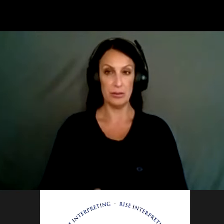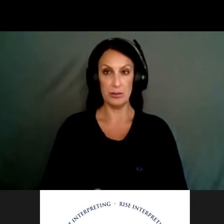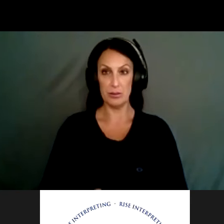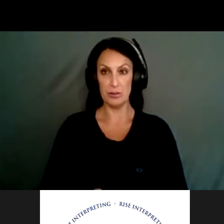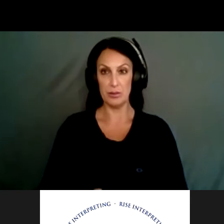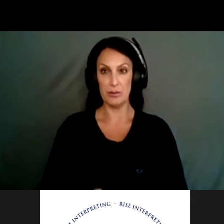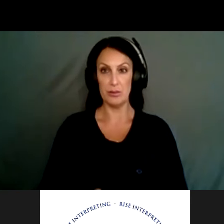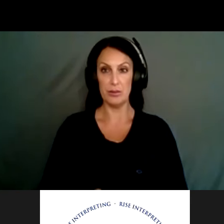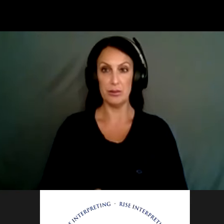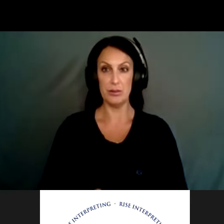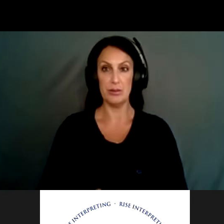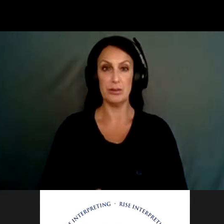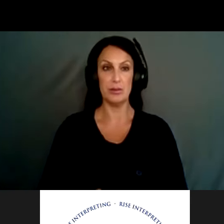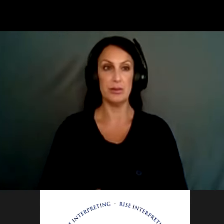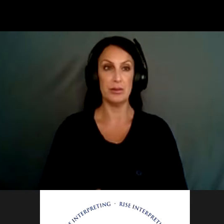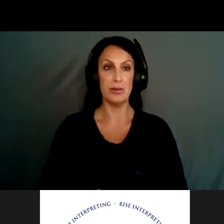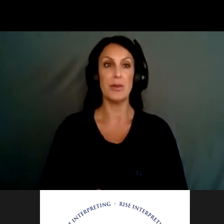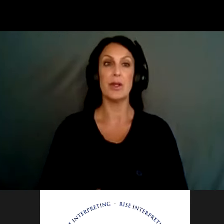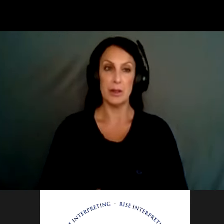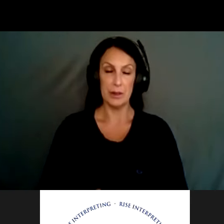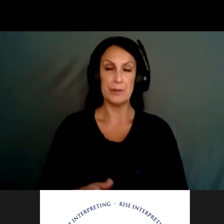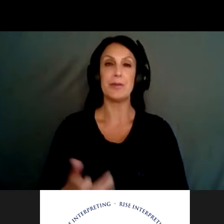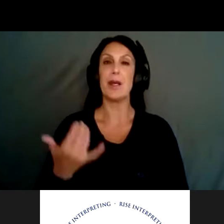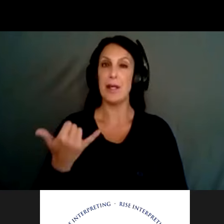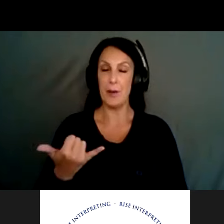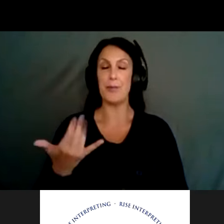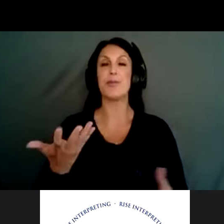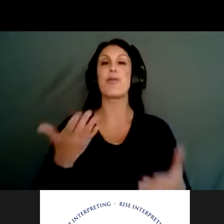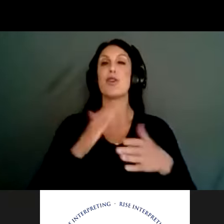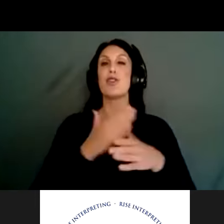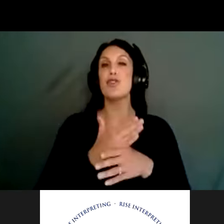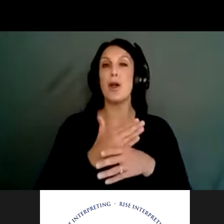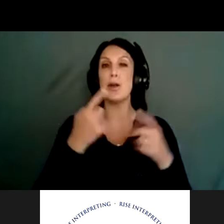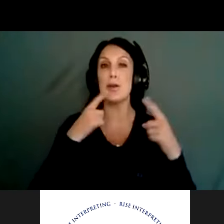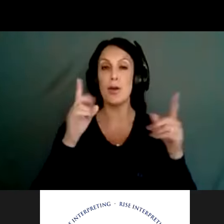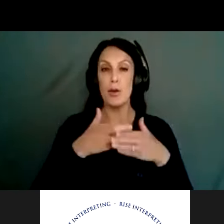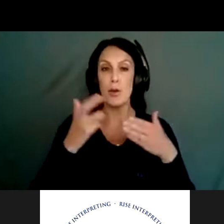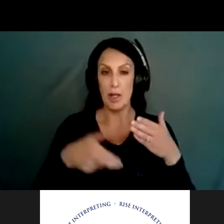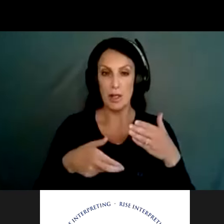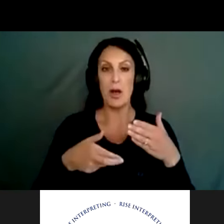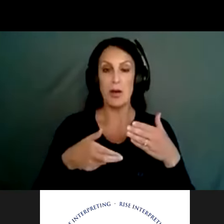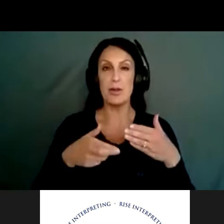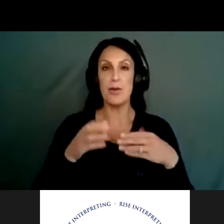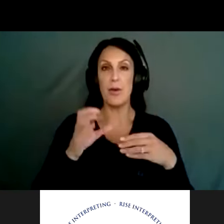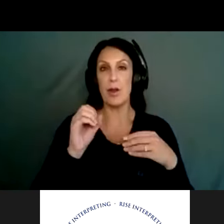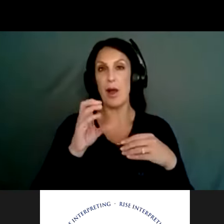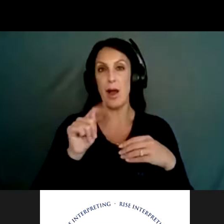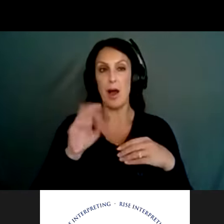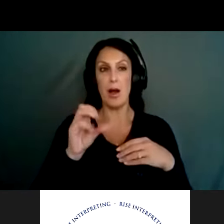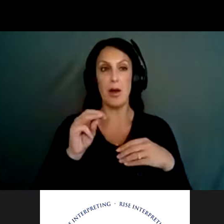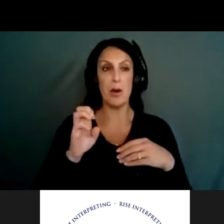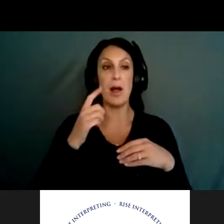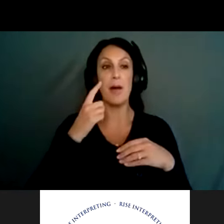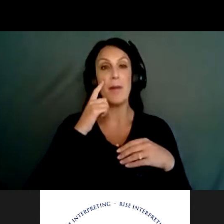There we go. So now we're going to move on to measuring and sharing outcomes subcommittee to recap the goal in the strategic plan. It includes to advance